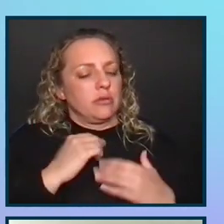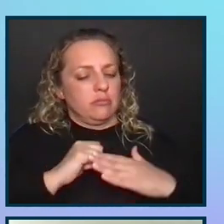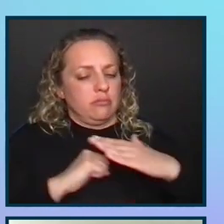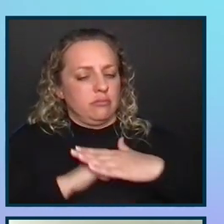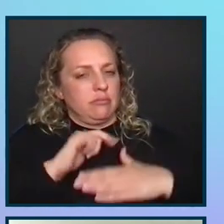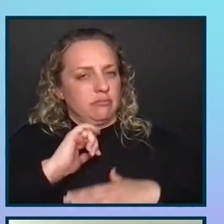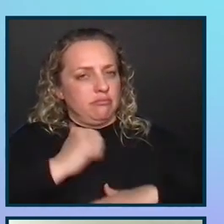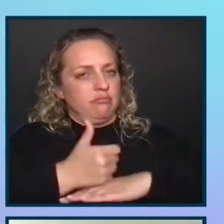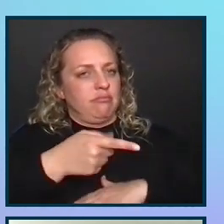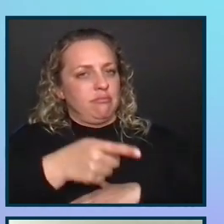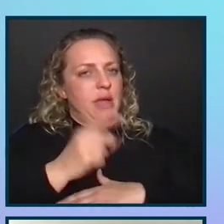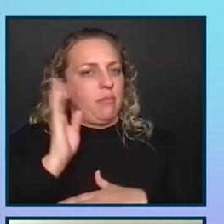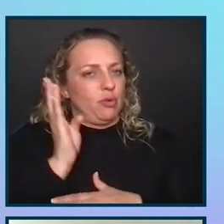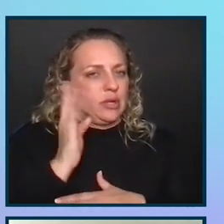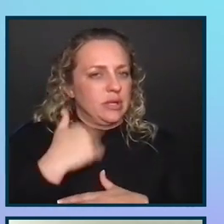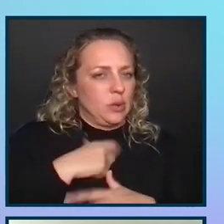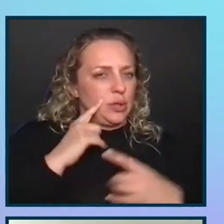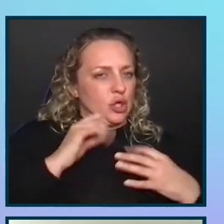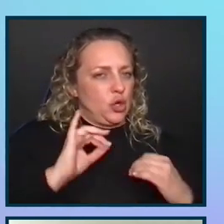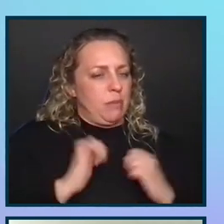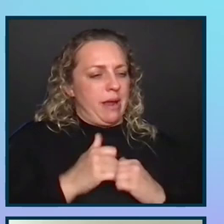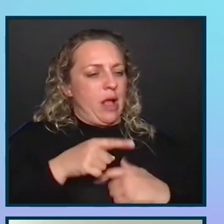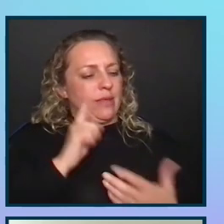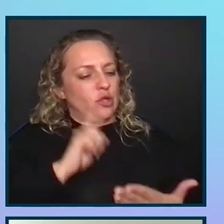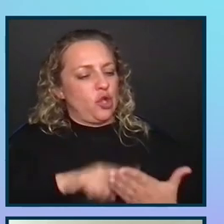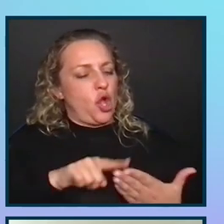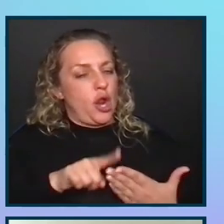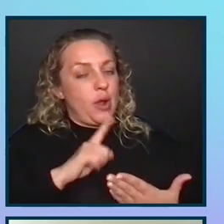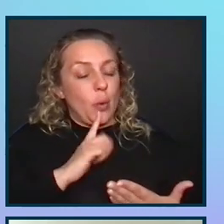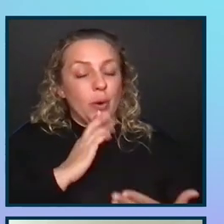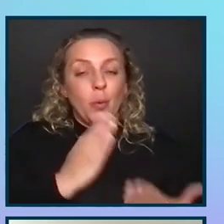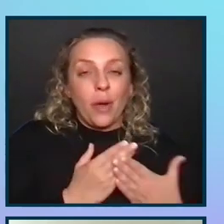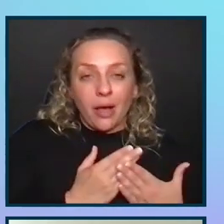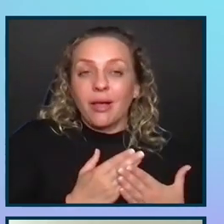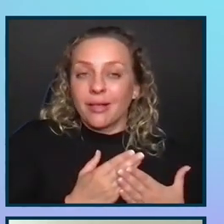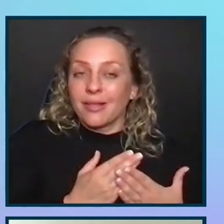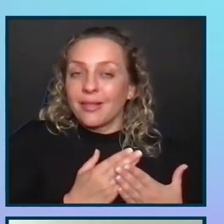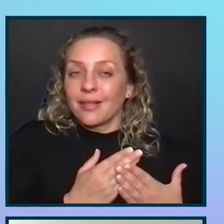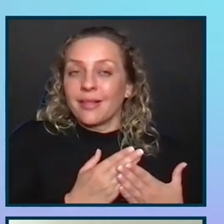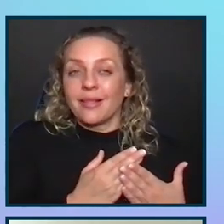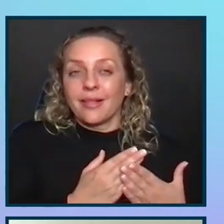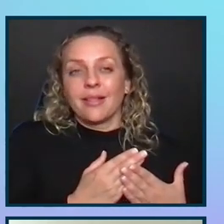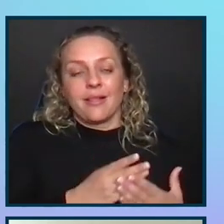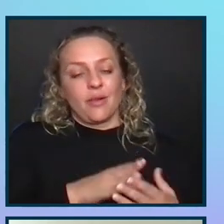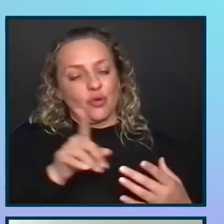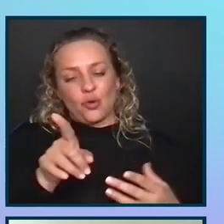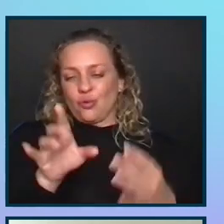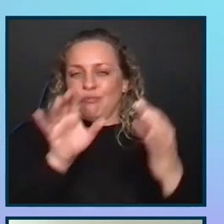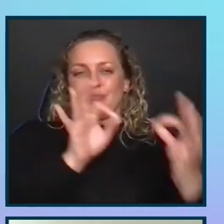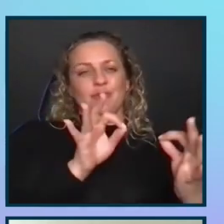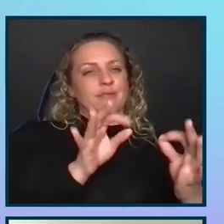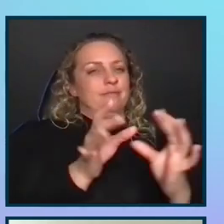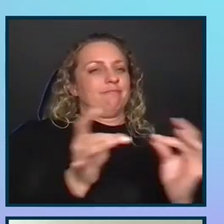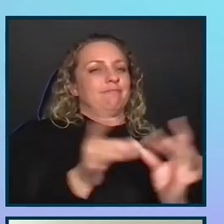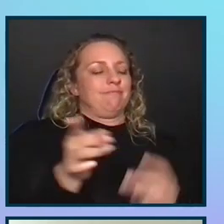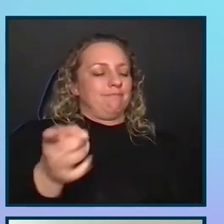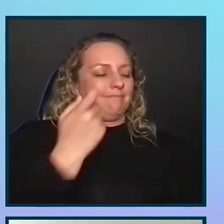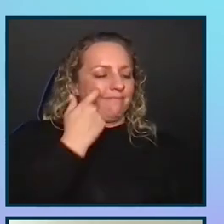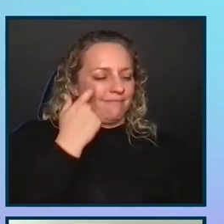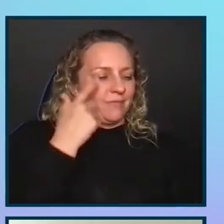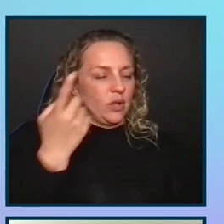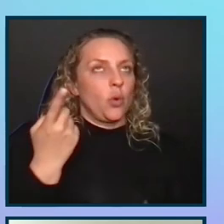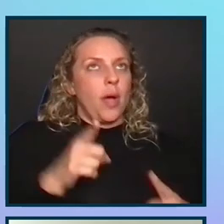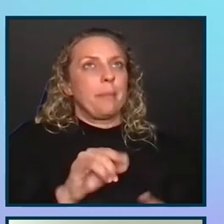determining how to, you know, speak to this audit, it went so well. It was said perfectly, Al. I think you said it. You know, you said, what